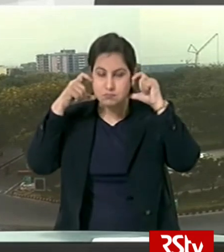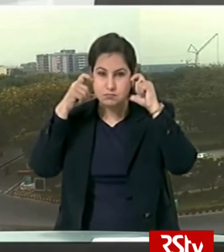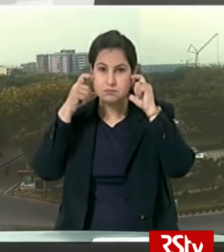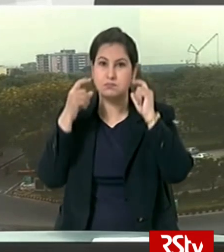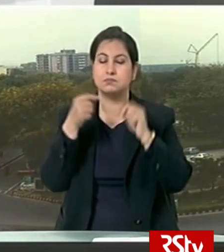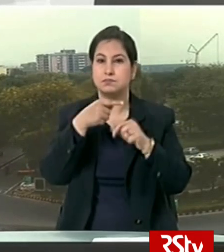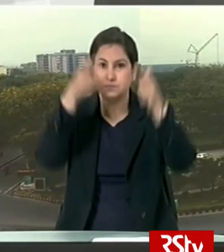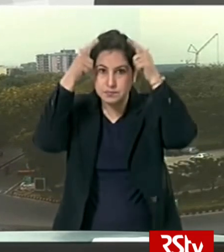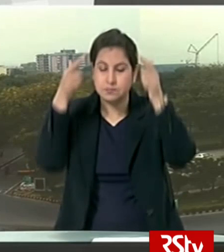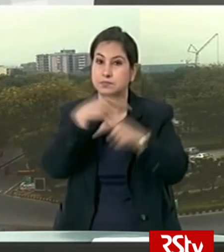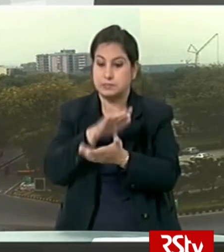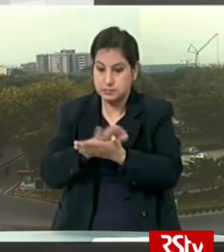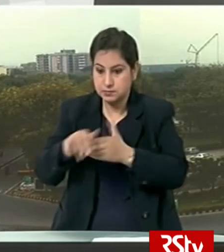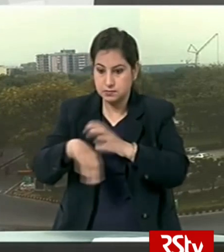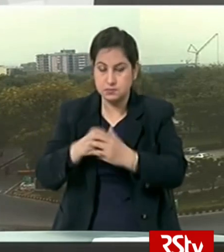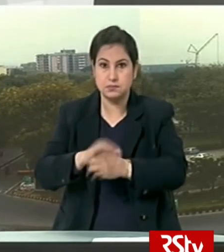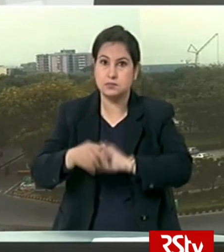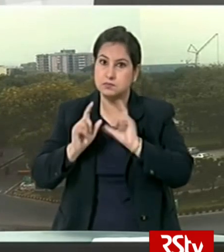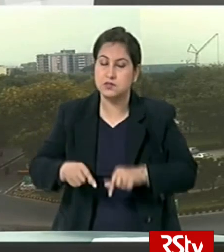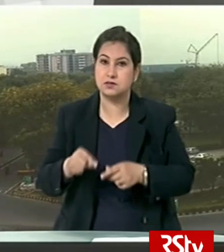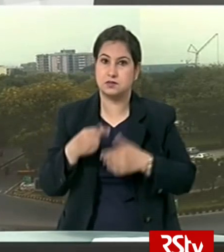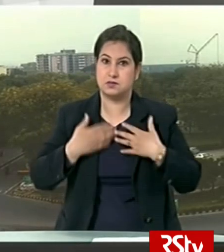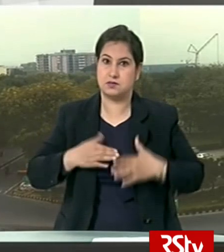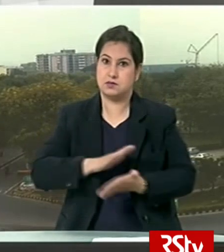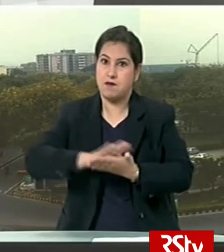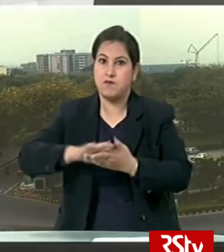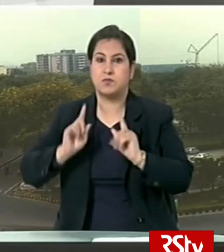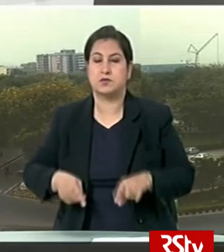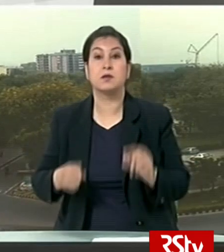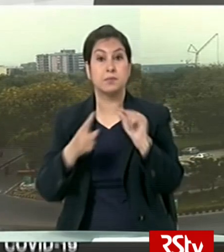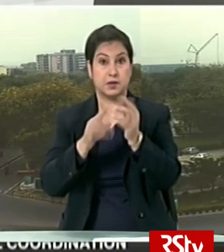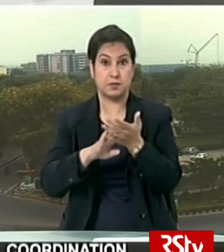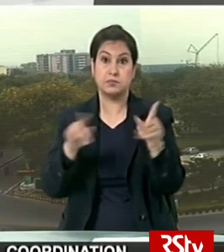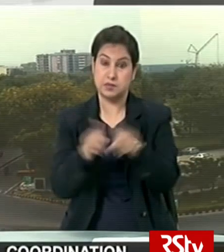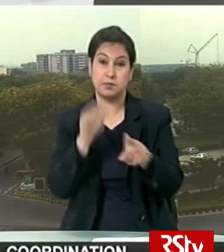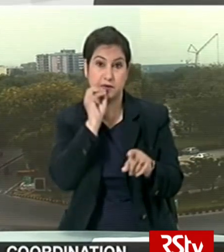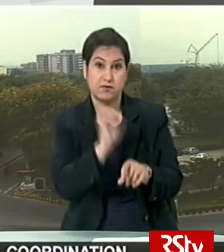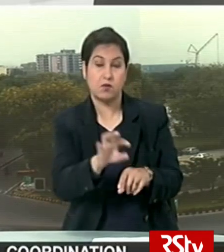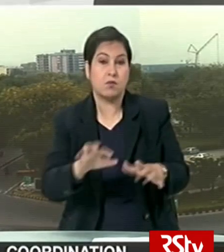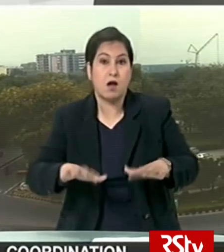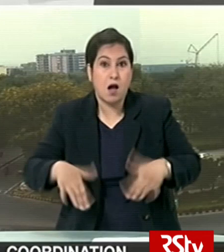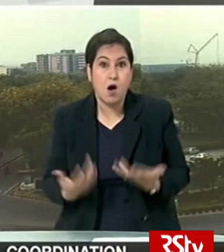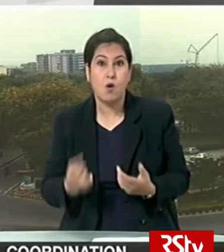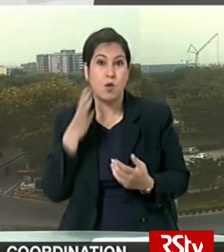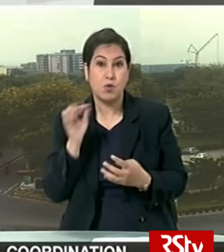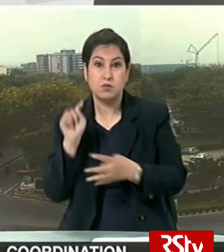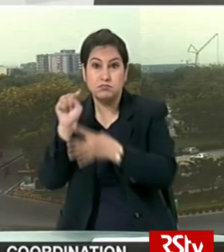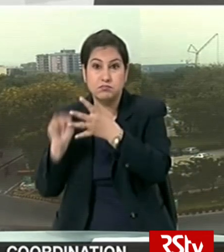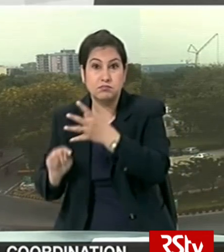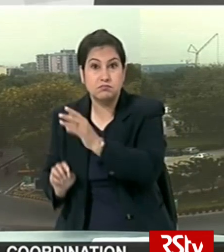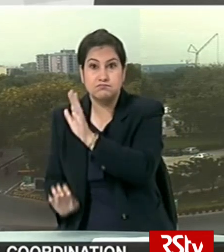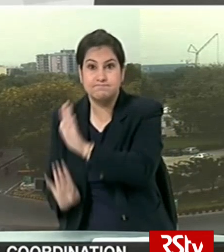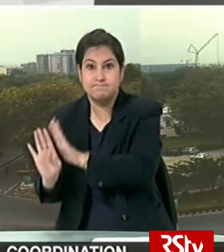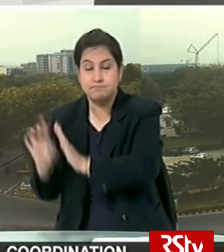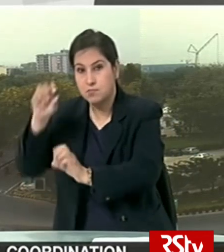maintaining proper hygiene and respecting lockdown provisions the Prime Minister also highlighted how some of the previous developmental